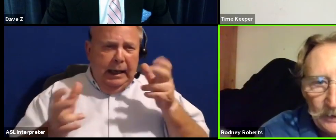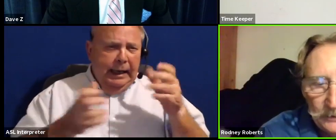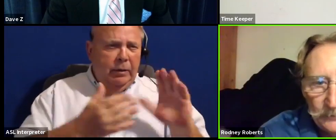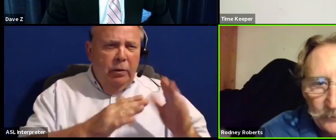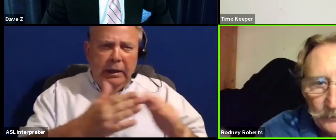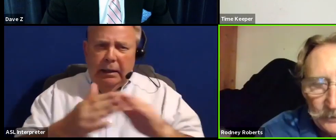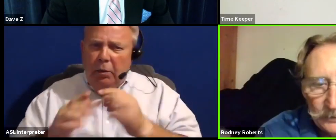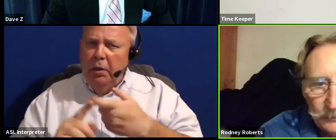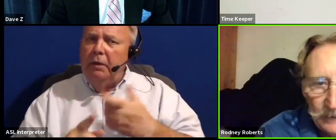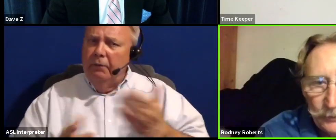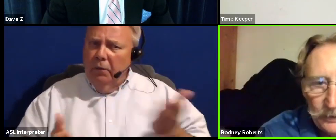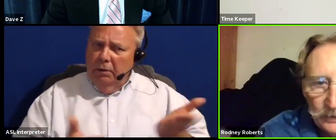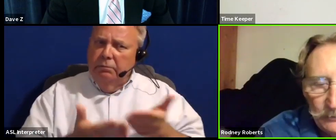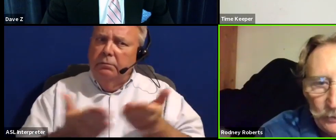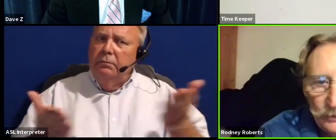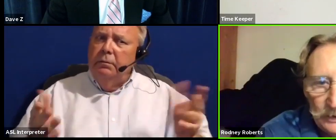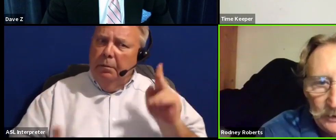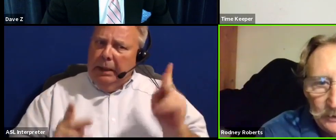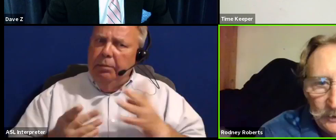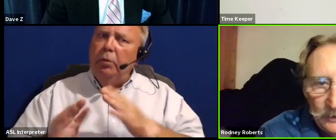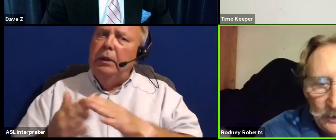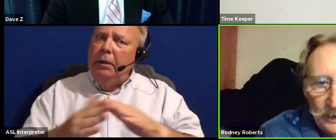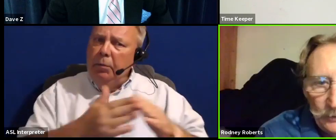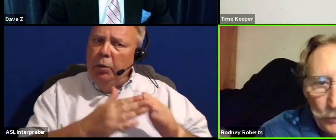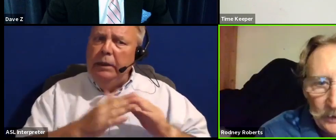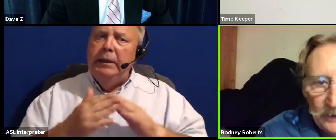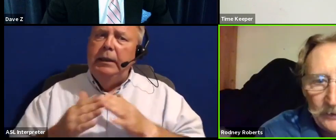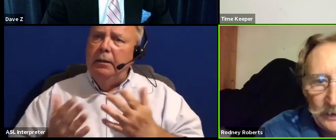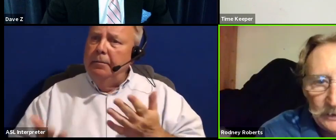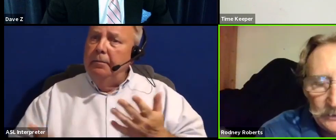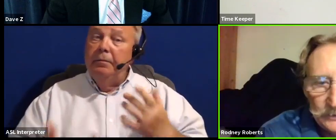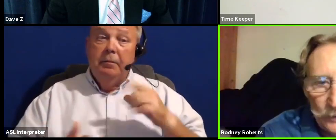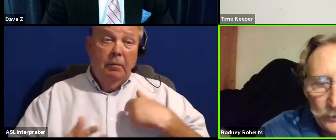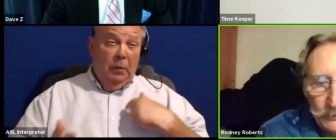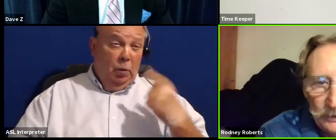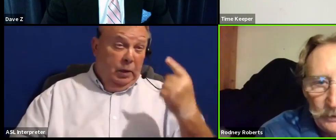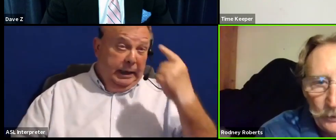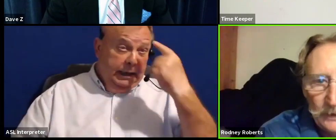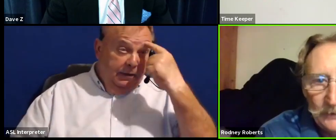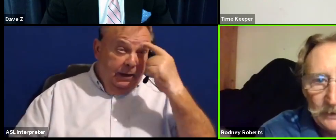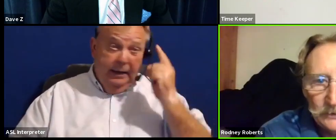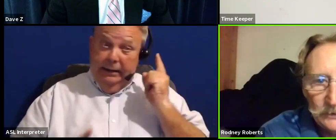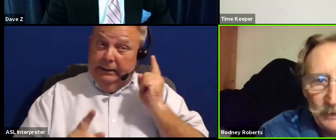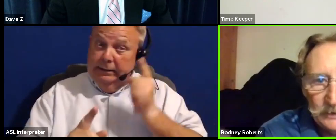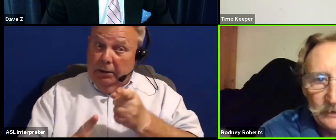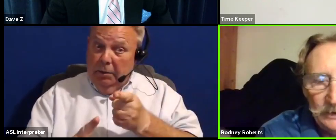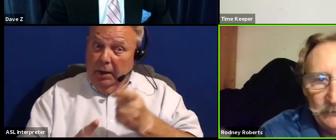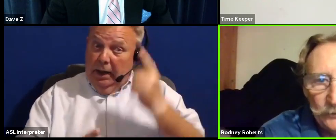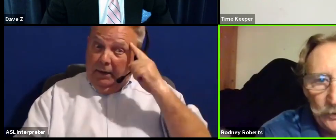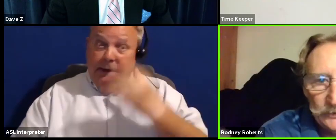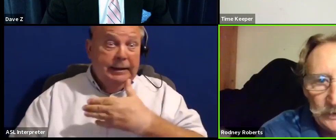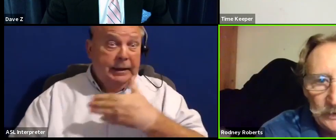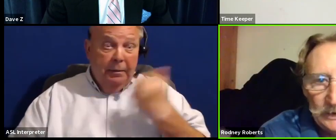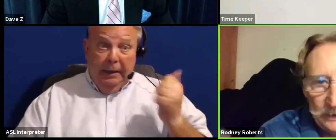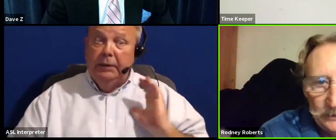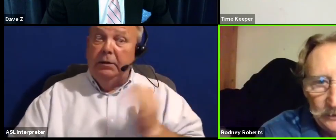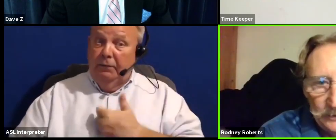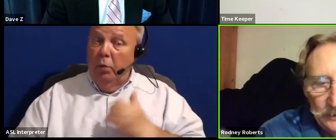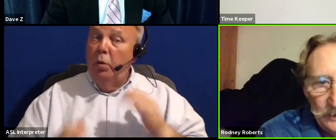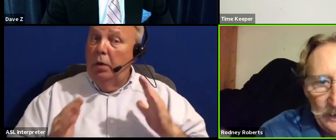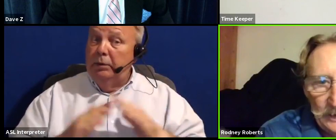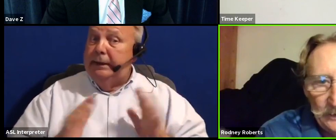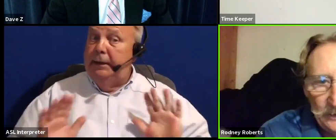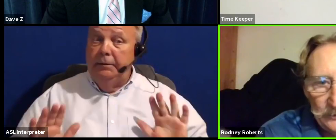from my, from the people in the community and what I think is ultimately what I think is the best thing for our city.